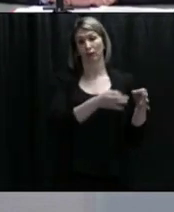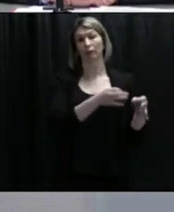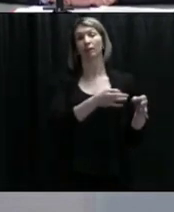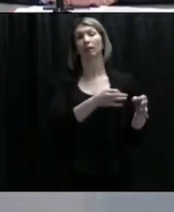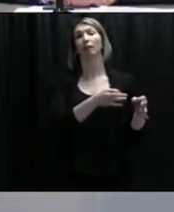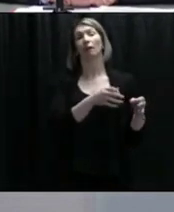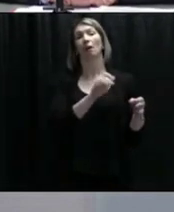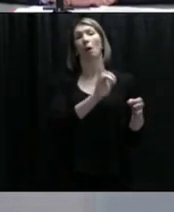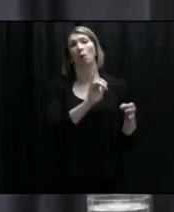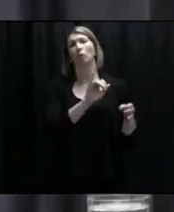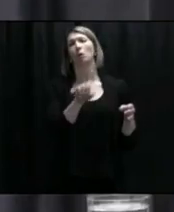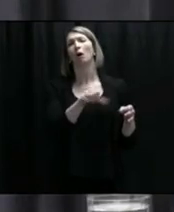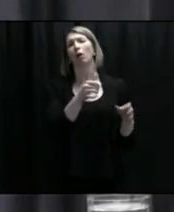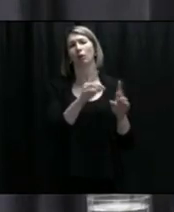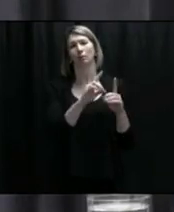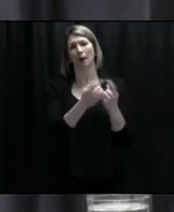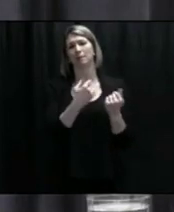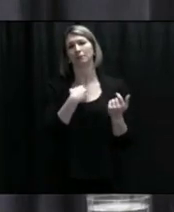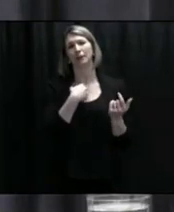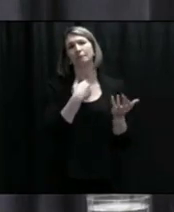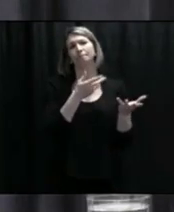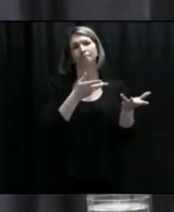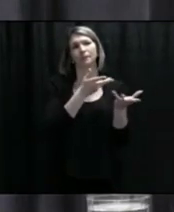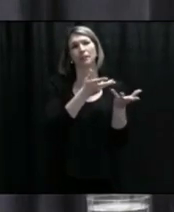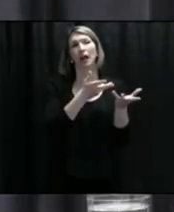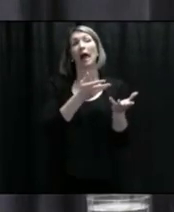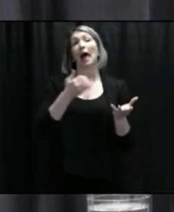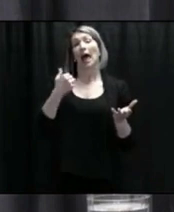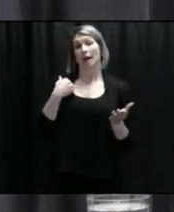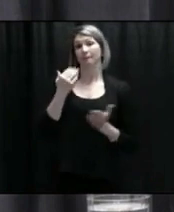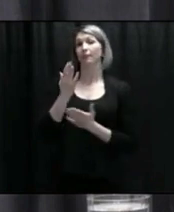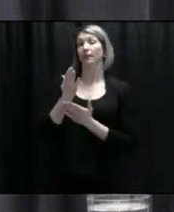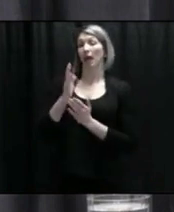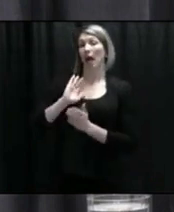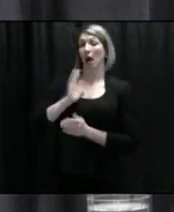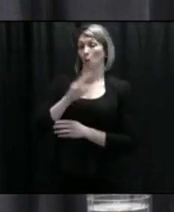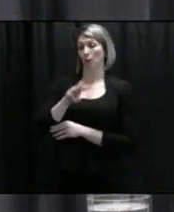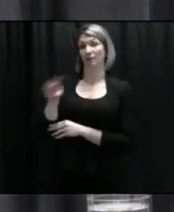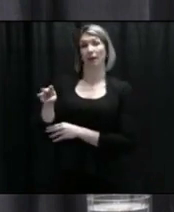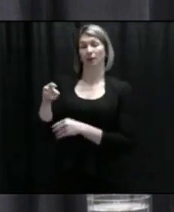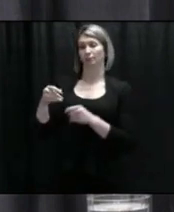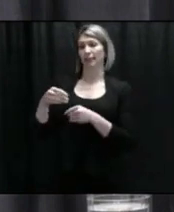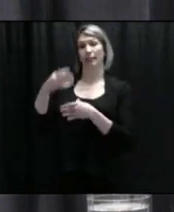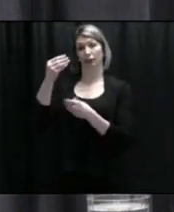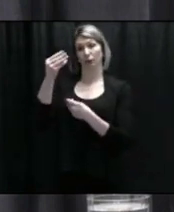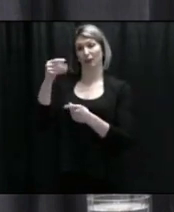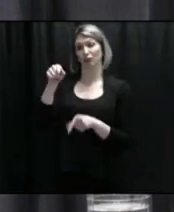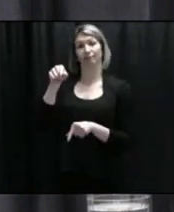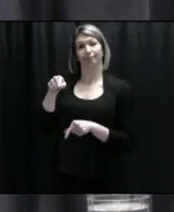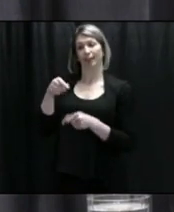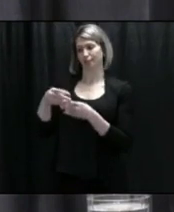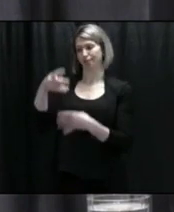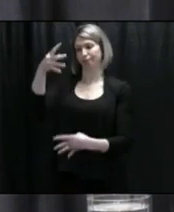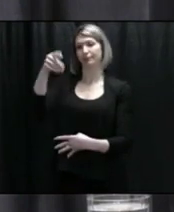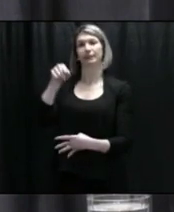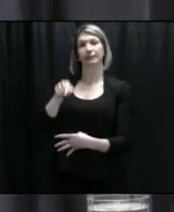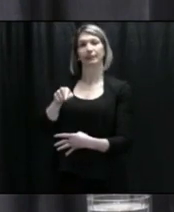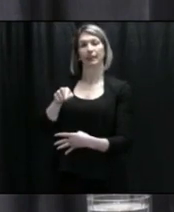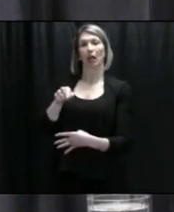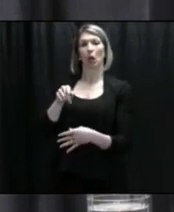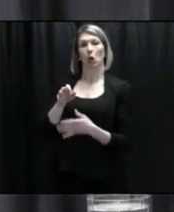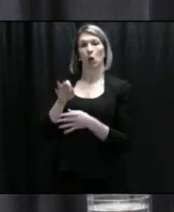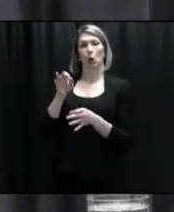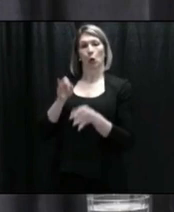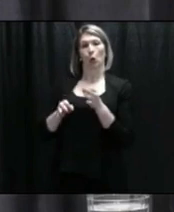-19 website. Essentially, it is a court mandated issue. To